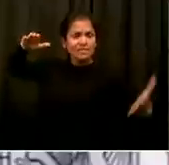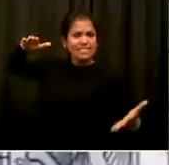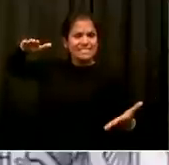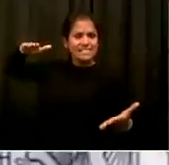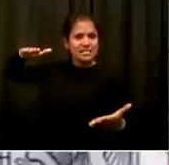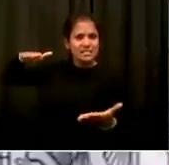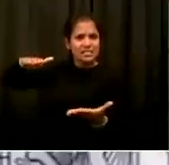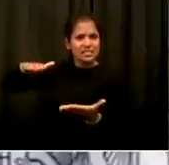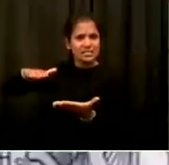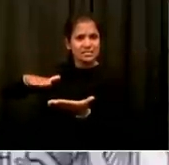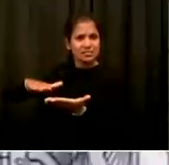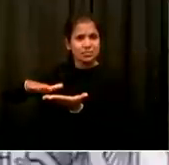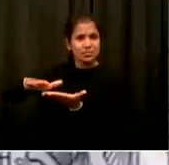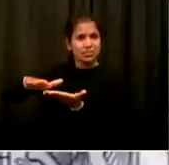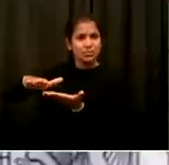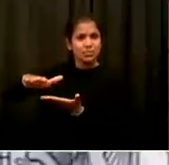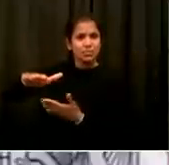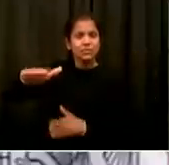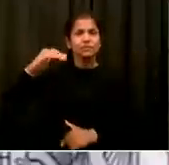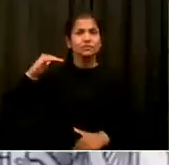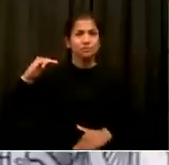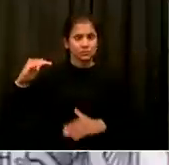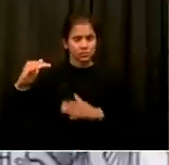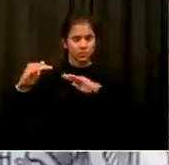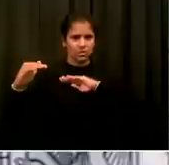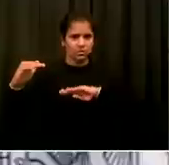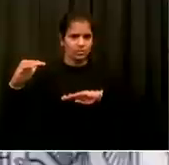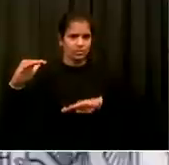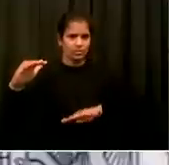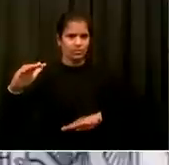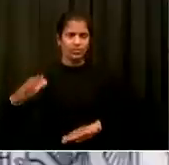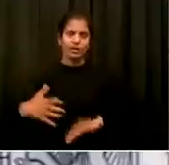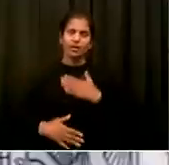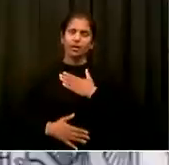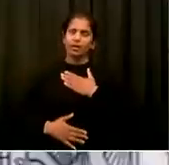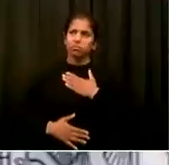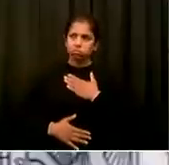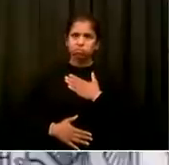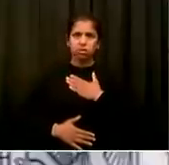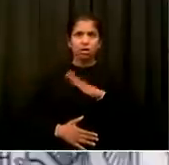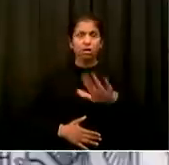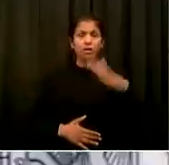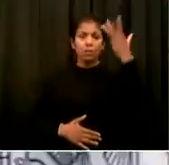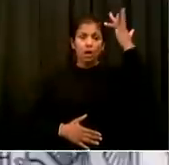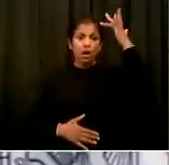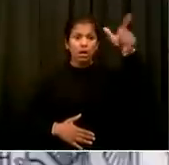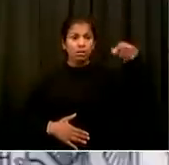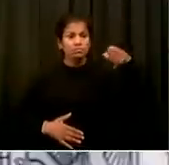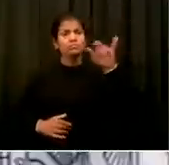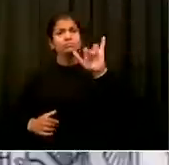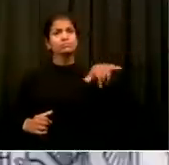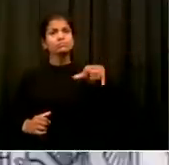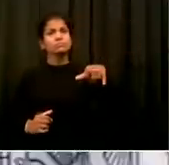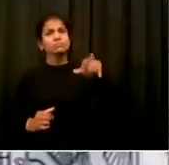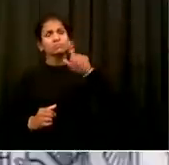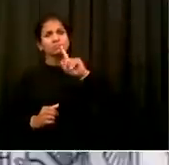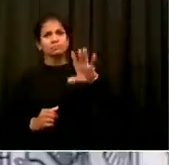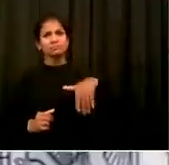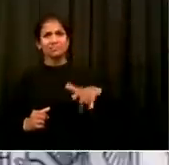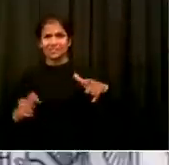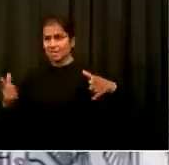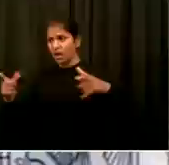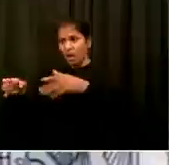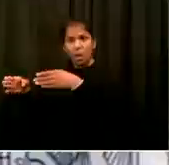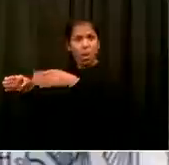having an impact. We've got more to do. But tens of thousands of tests have taken place in the areas of greatest